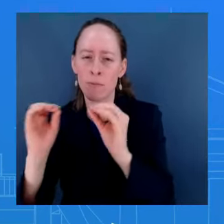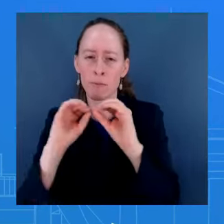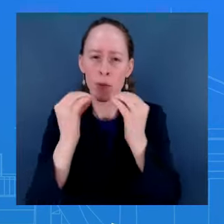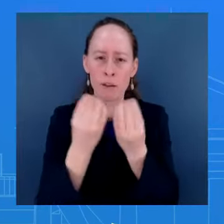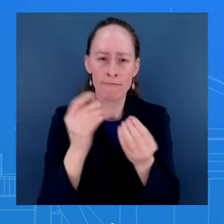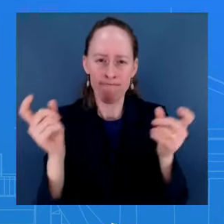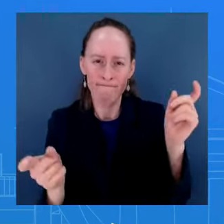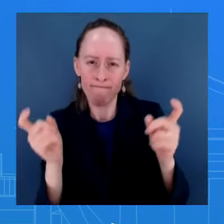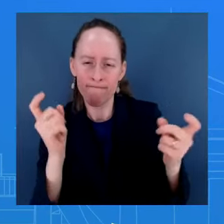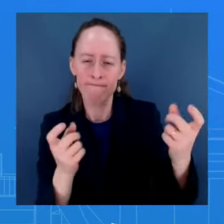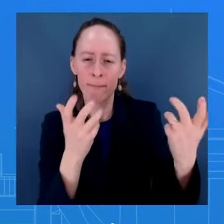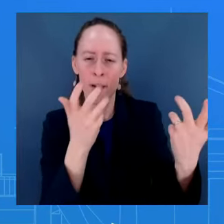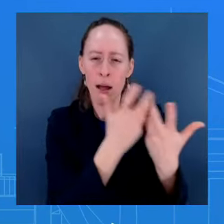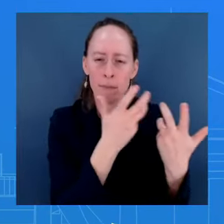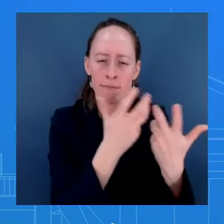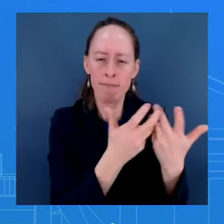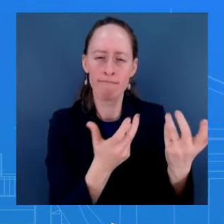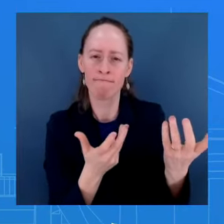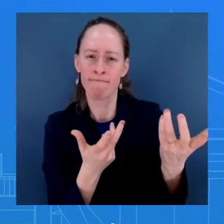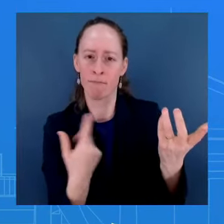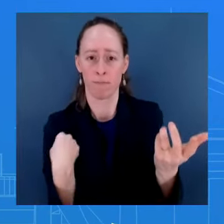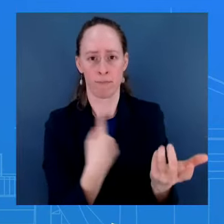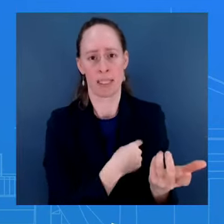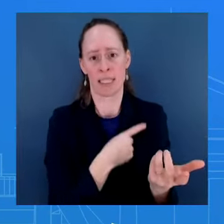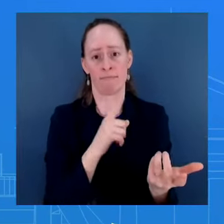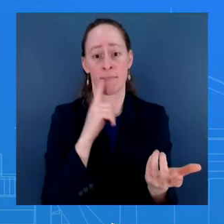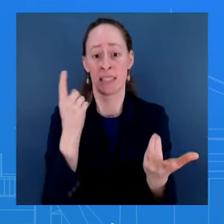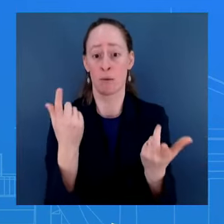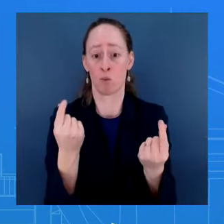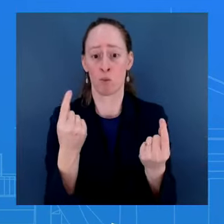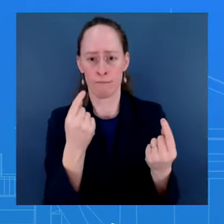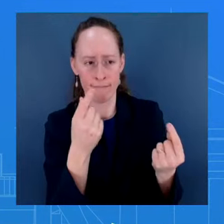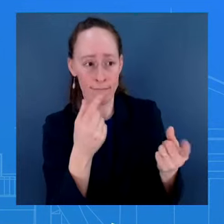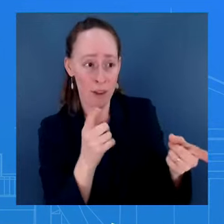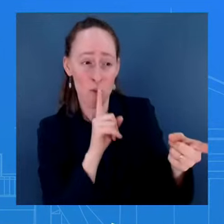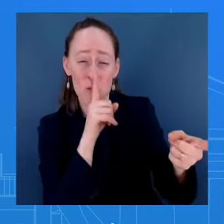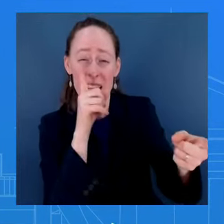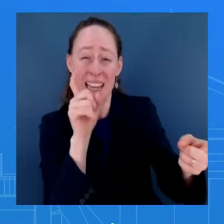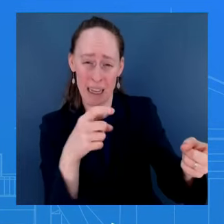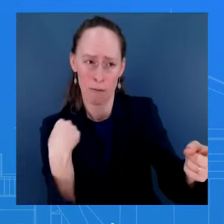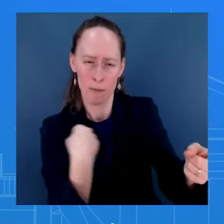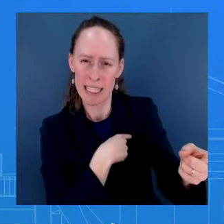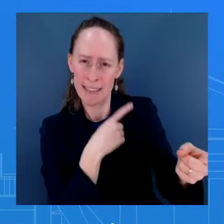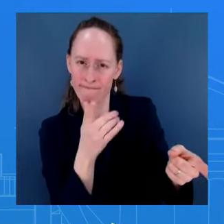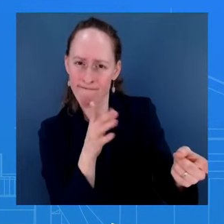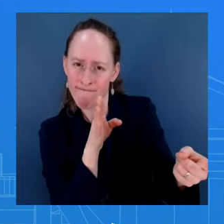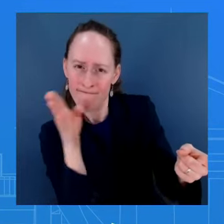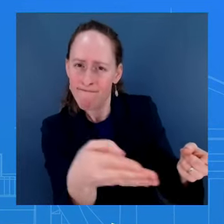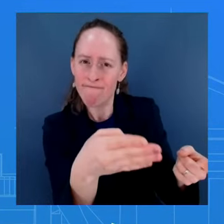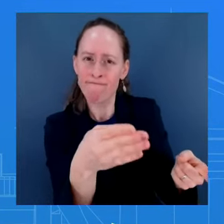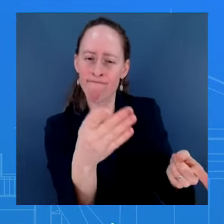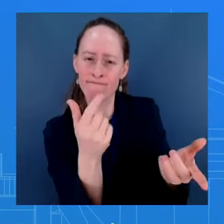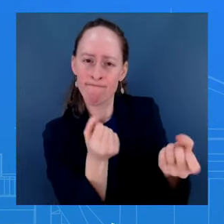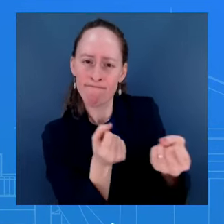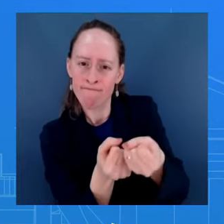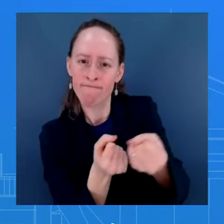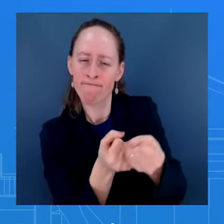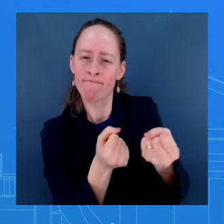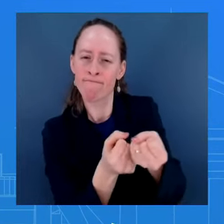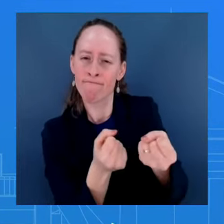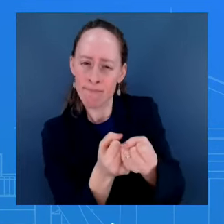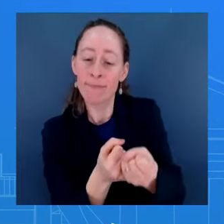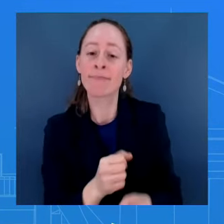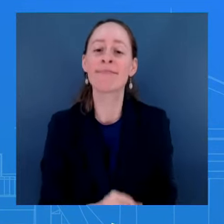need. And that is just because of what we're seeing, obviously, on the ground. And so we're going to, partners are going to continue to